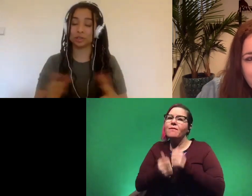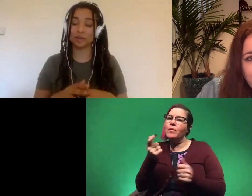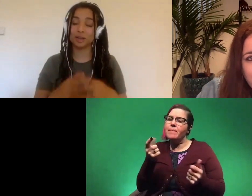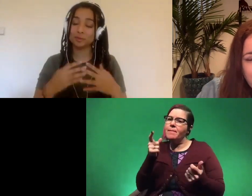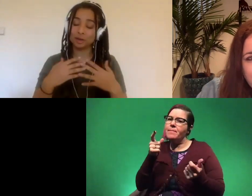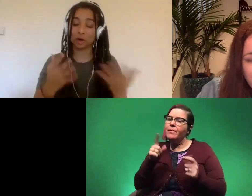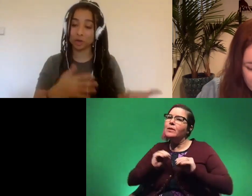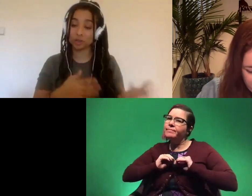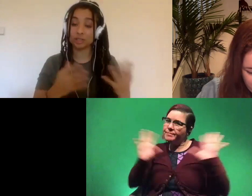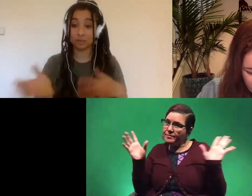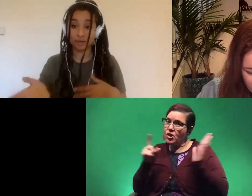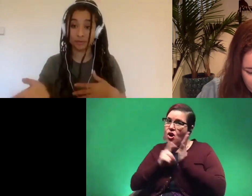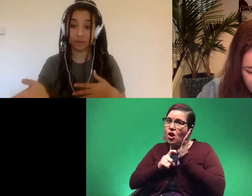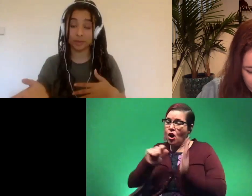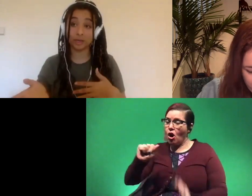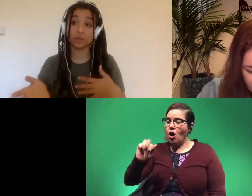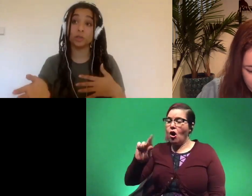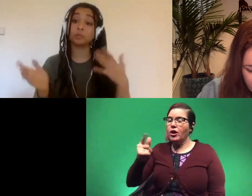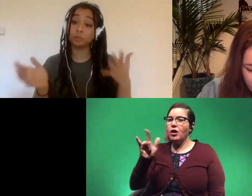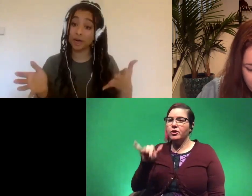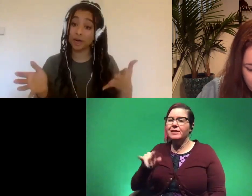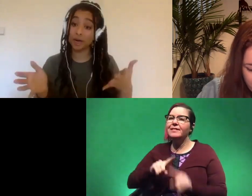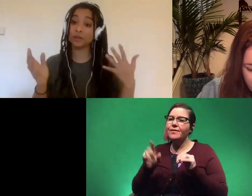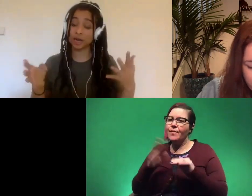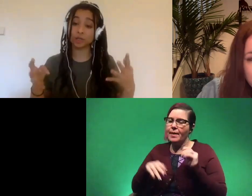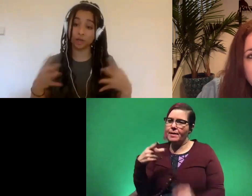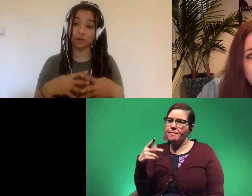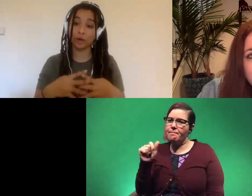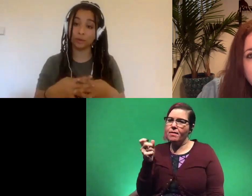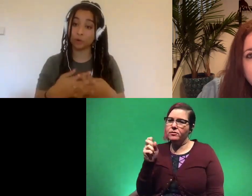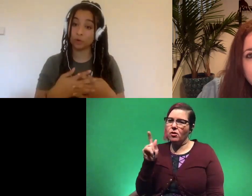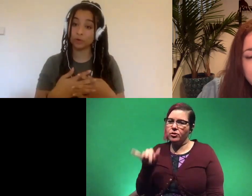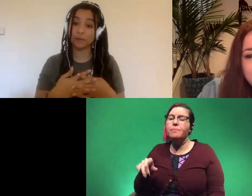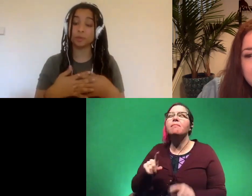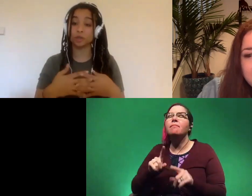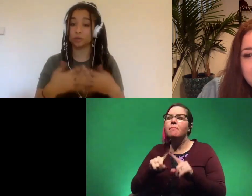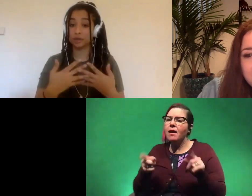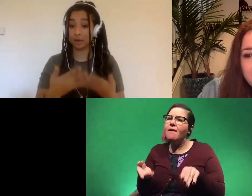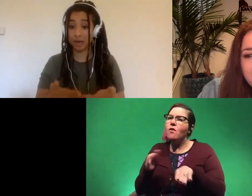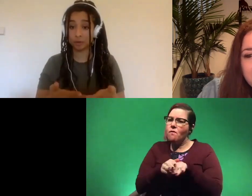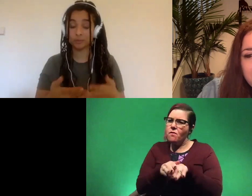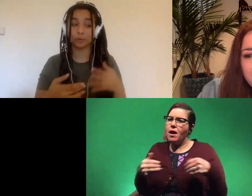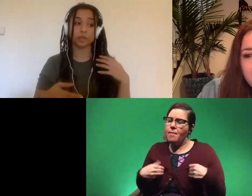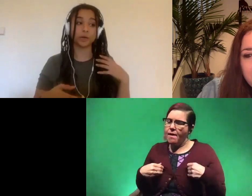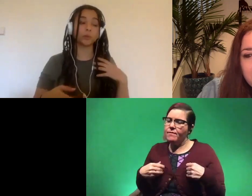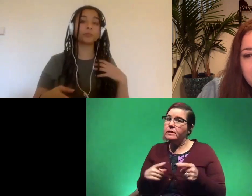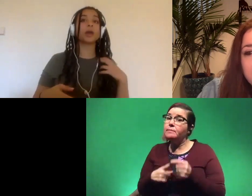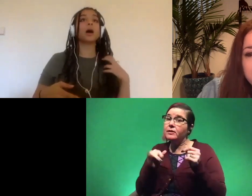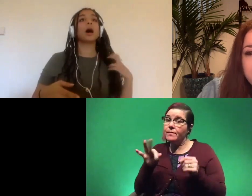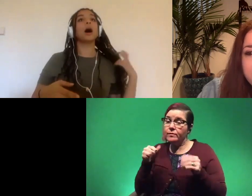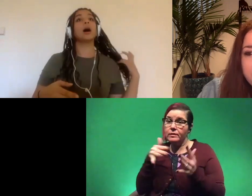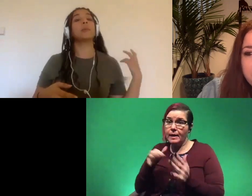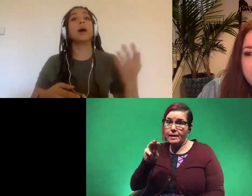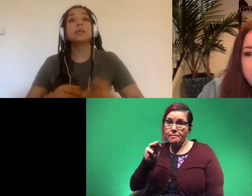i should just tell him that you know archaeology is a little bit different than paleontology but there's actually quite a bit of overlap especially if you're studying mammals which is kind of cool